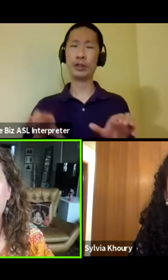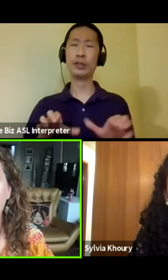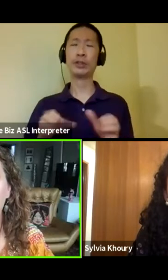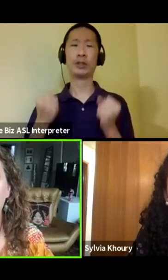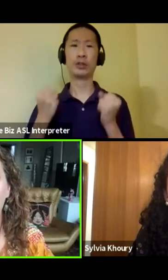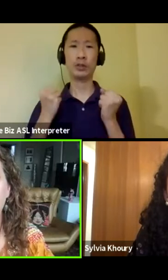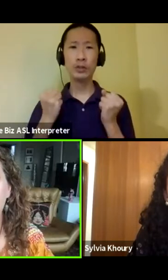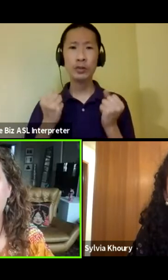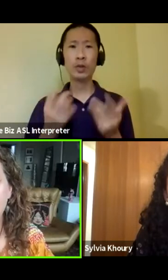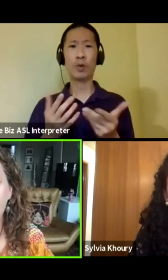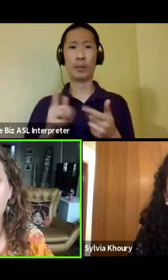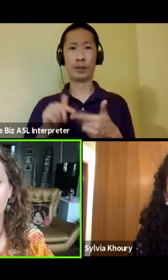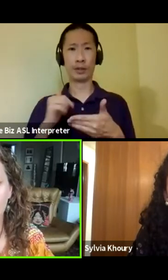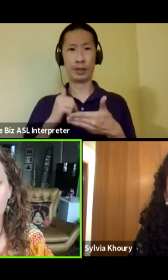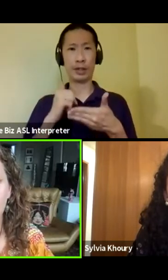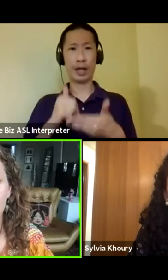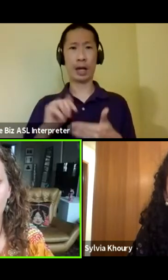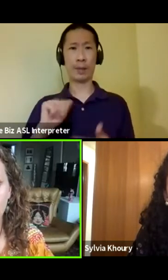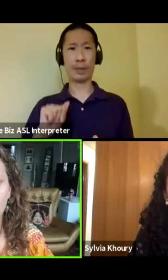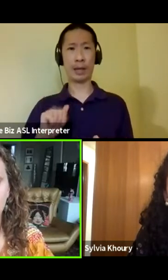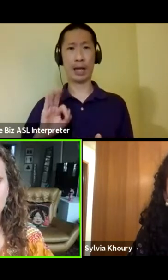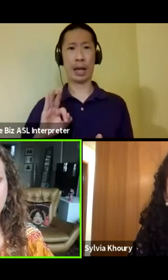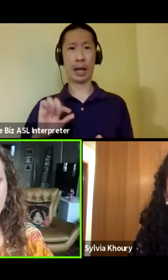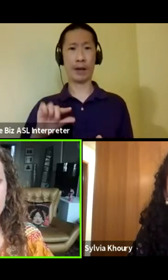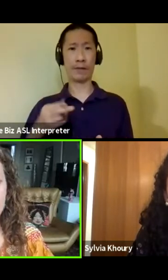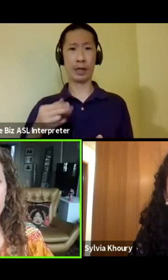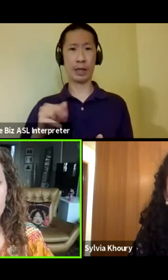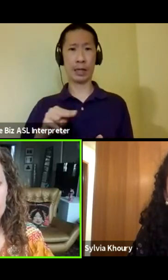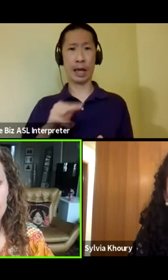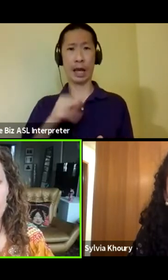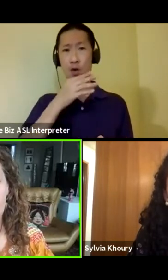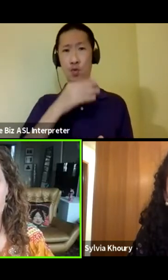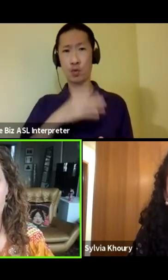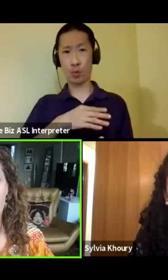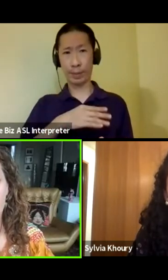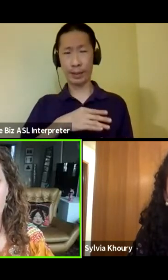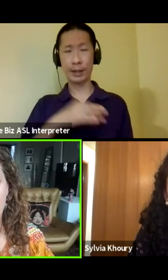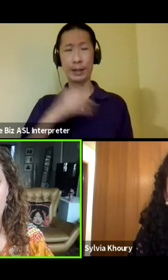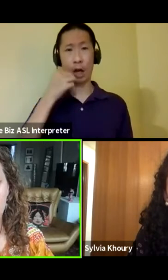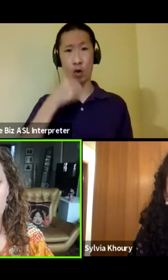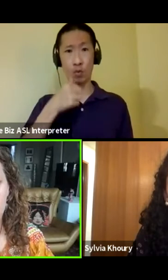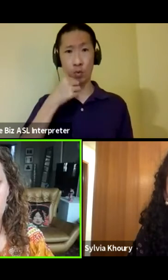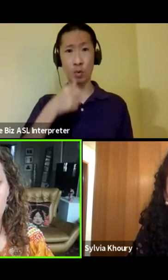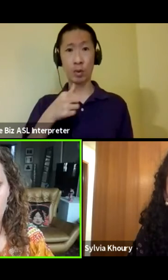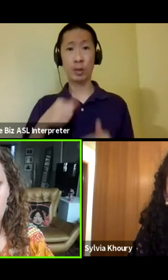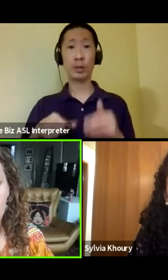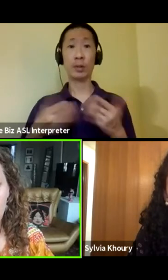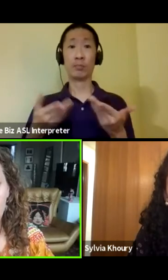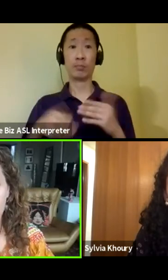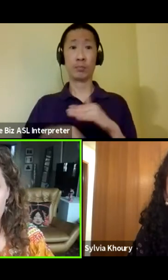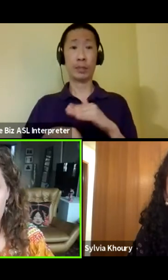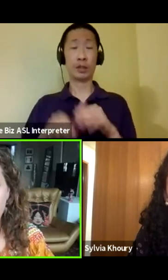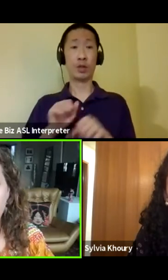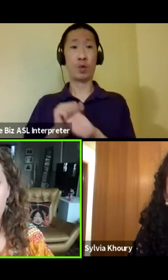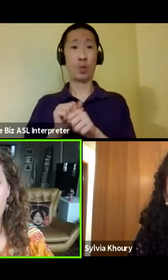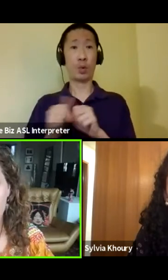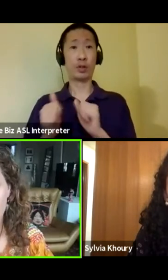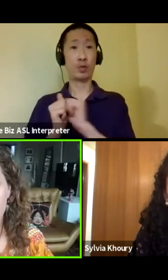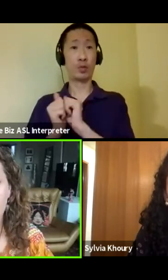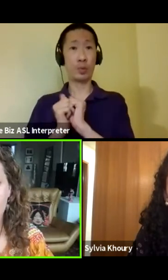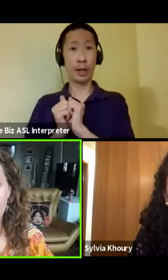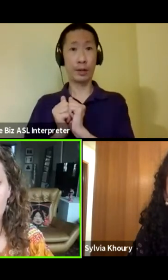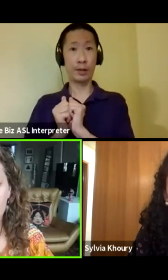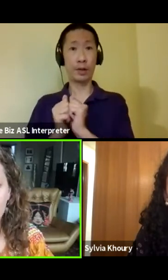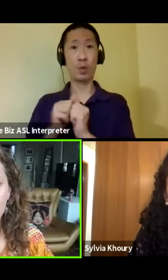much to help Afghan girls and women and basically work side to side